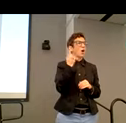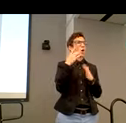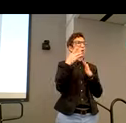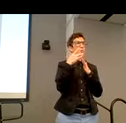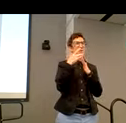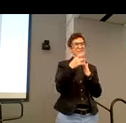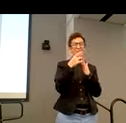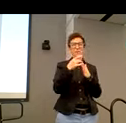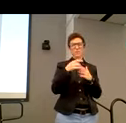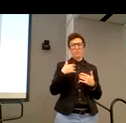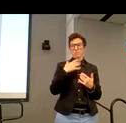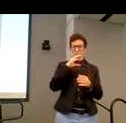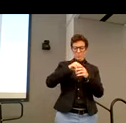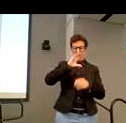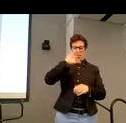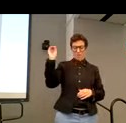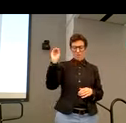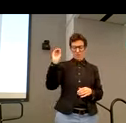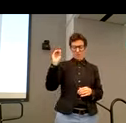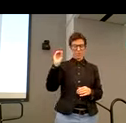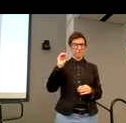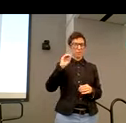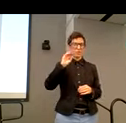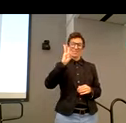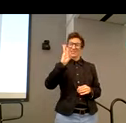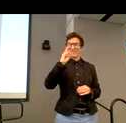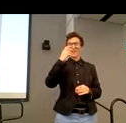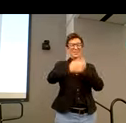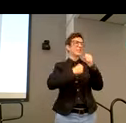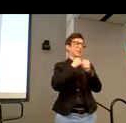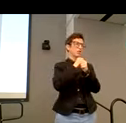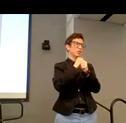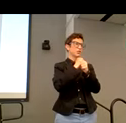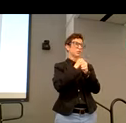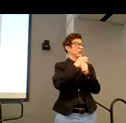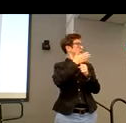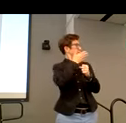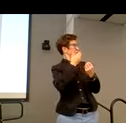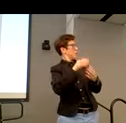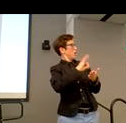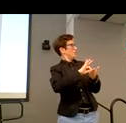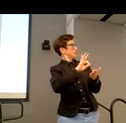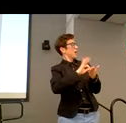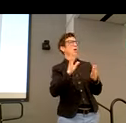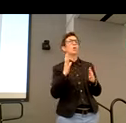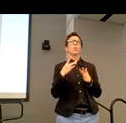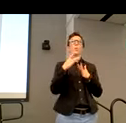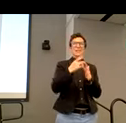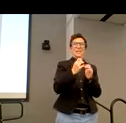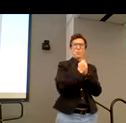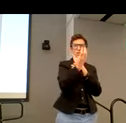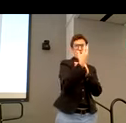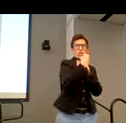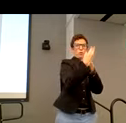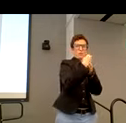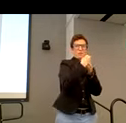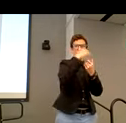as someone who's been with the company for, I think it's been six or seven years at this point, I've lost count. We lead with inclusivity and the